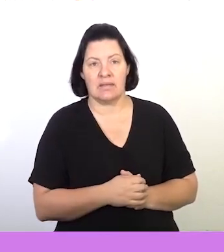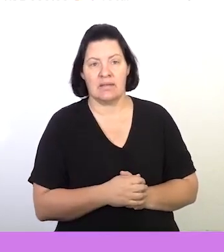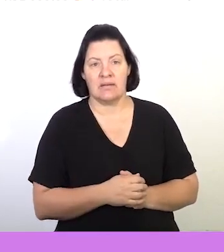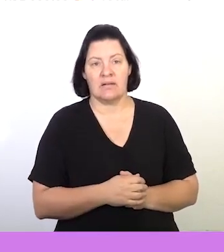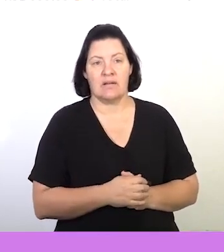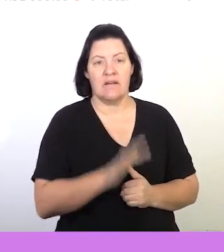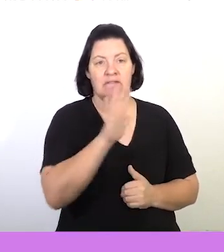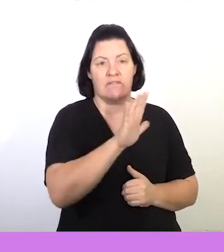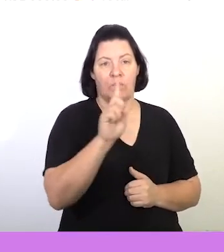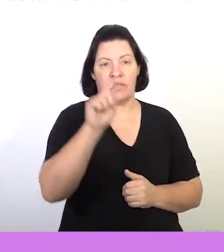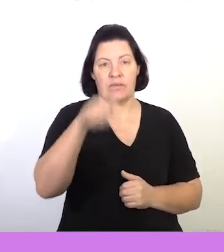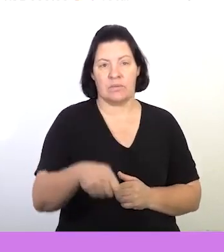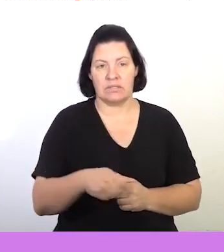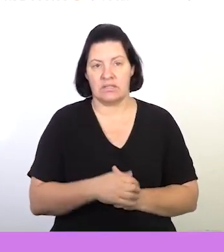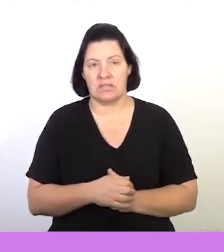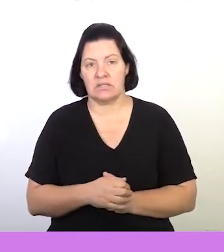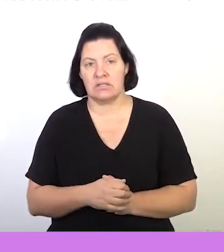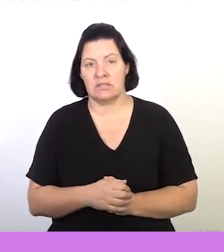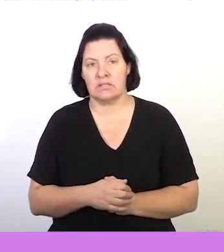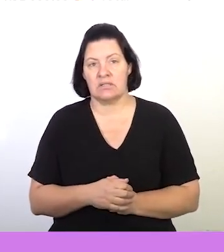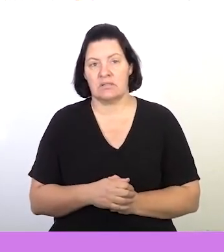51,000